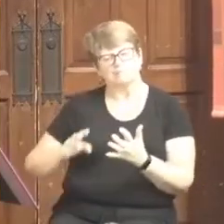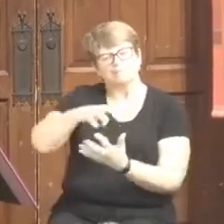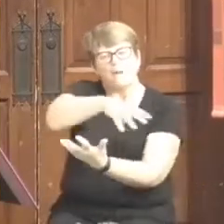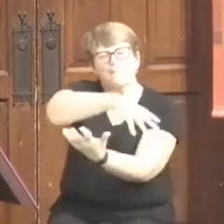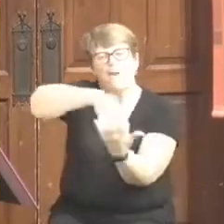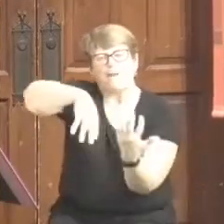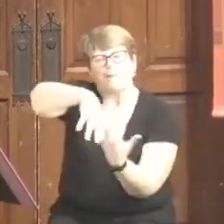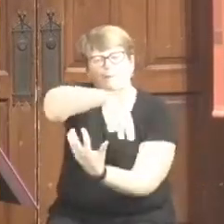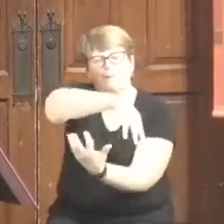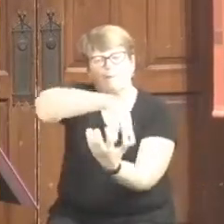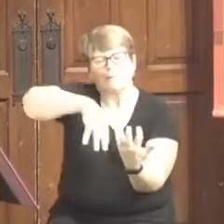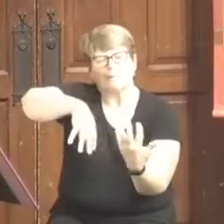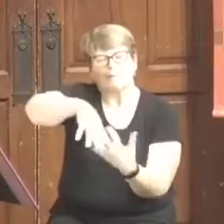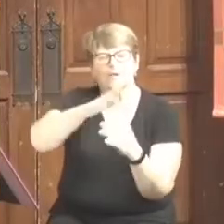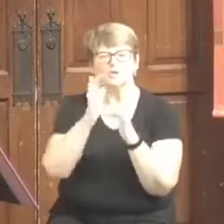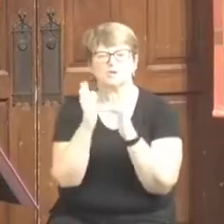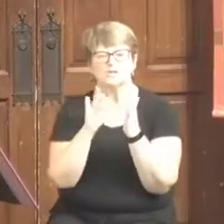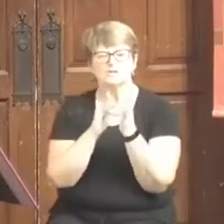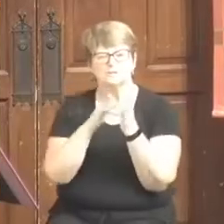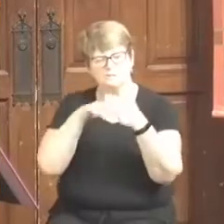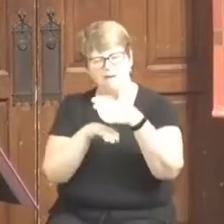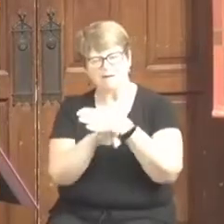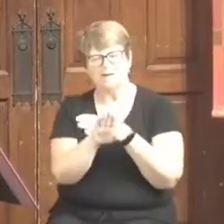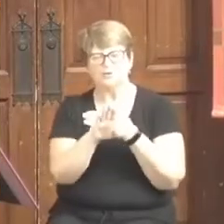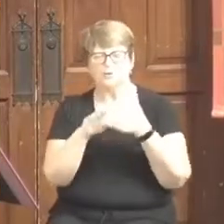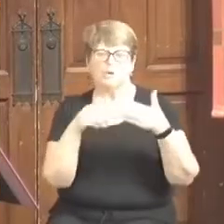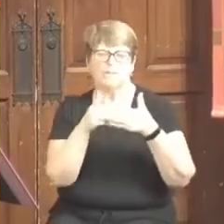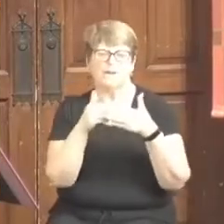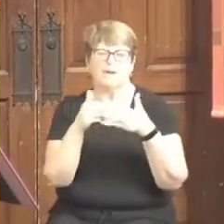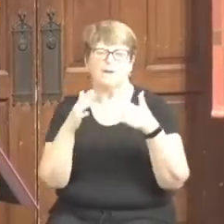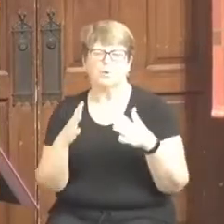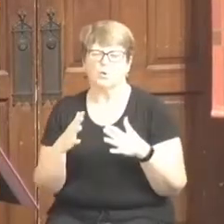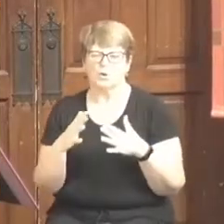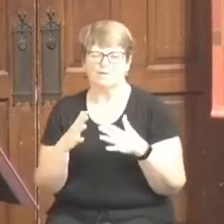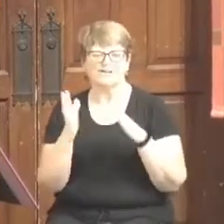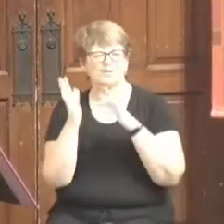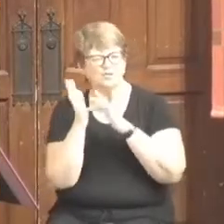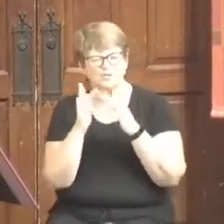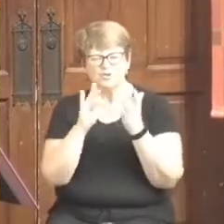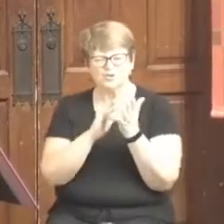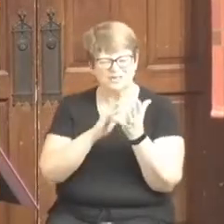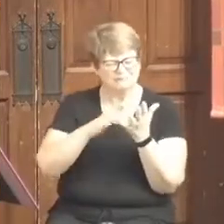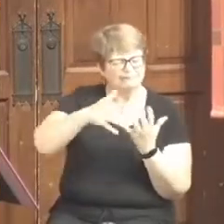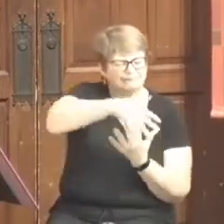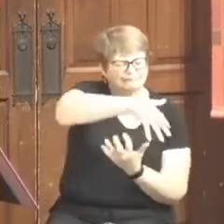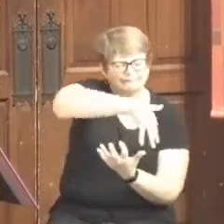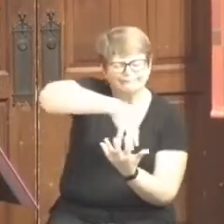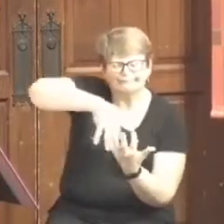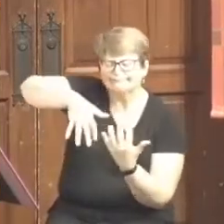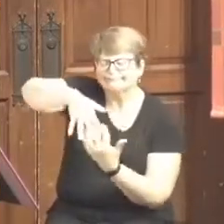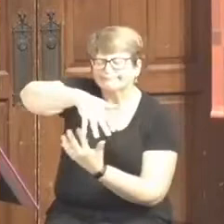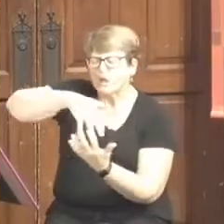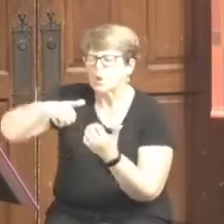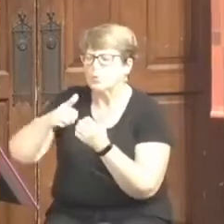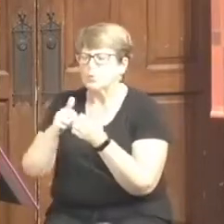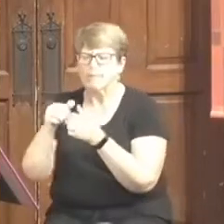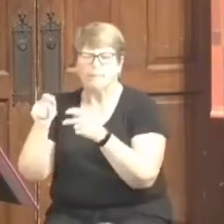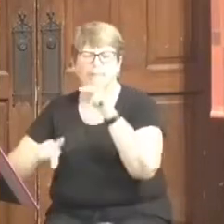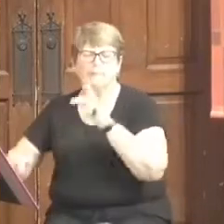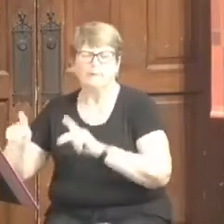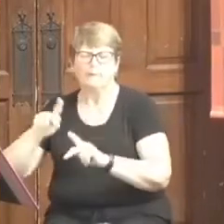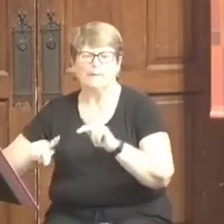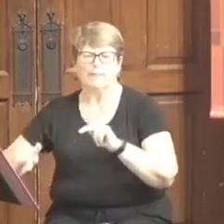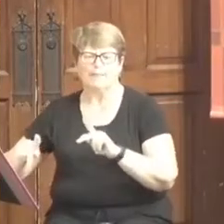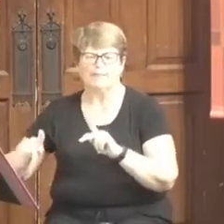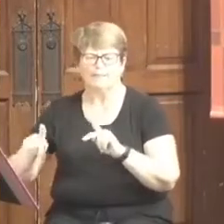Jesus got into the neighborhood. Jesus was with the Samaritan. Jesus was with the